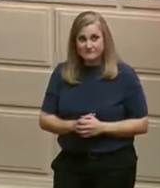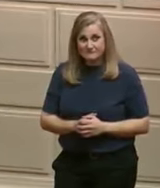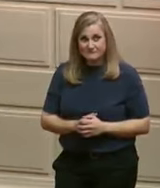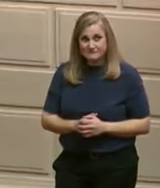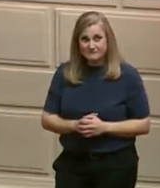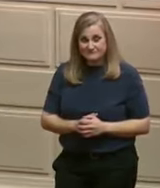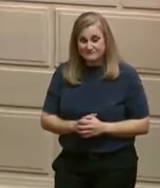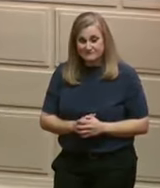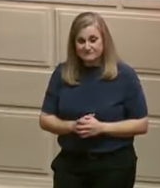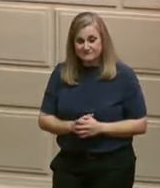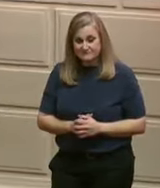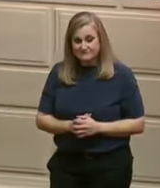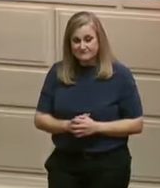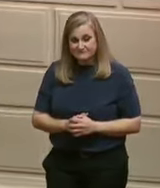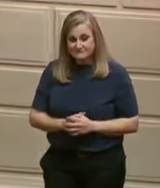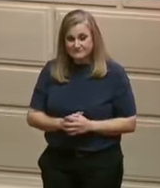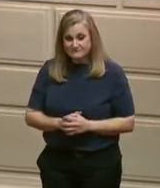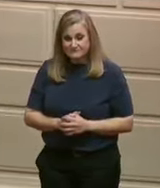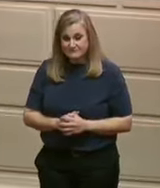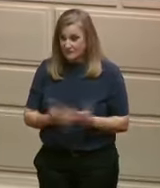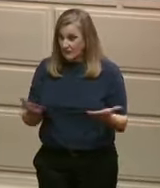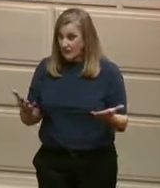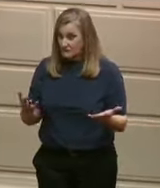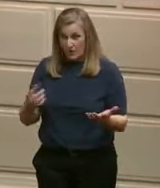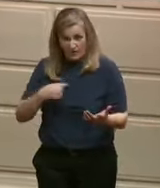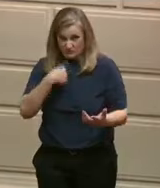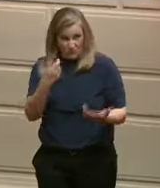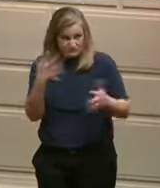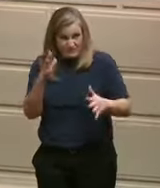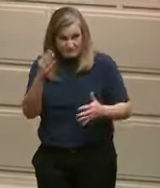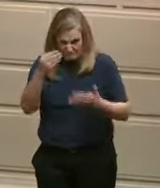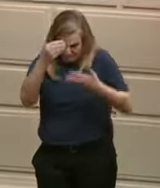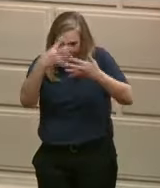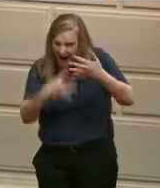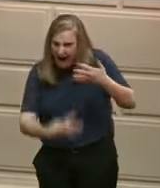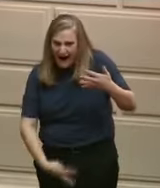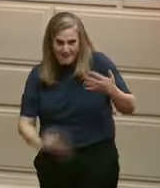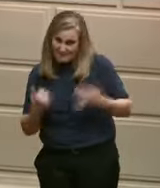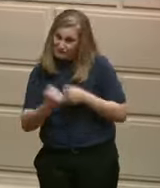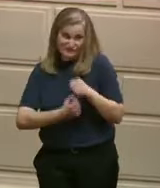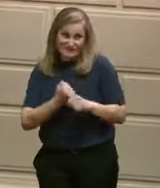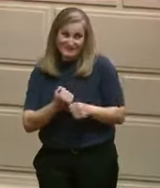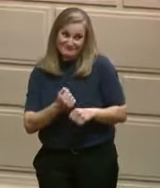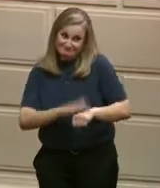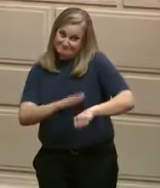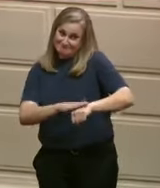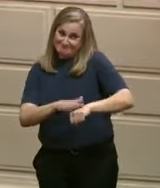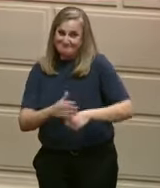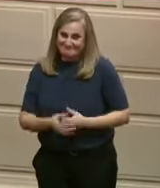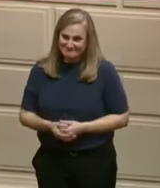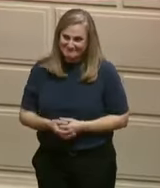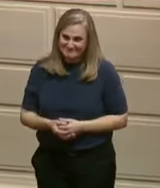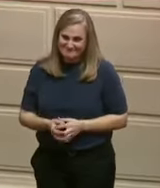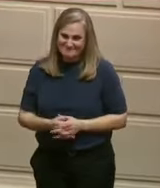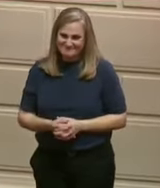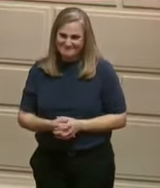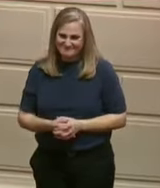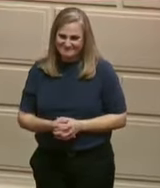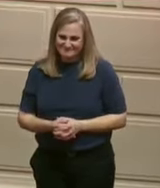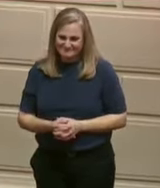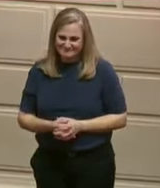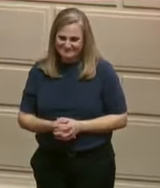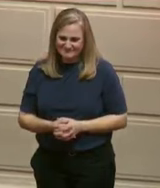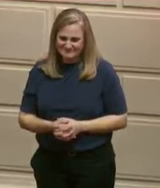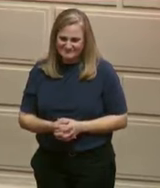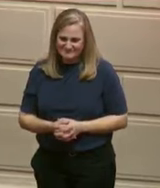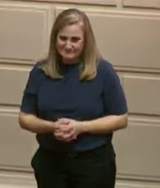I told you there was a lot to share. DOT Director Peter Alvedi is here tonight along with our municipal leaders who stepped